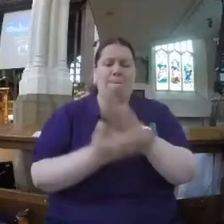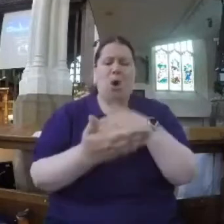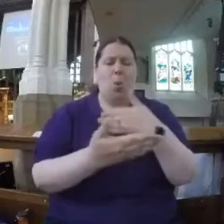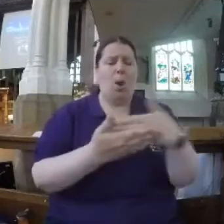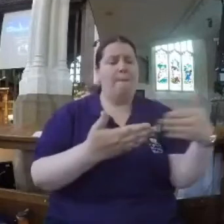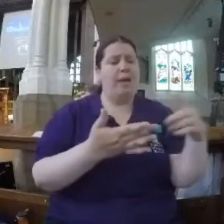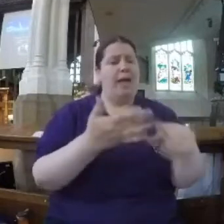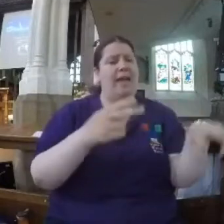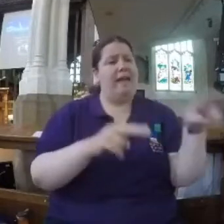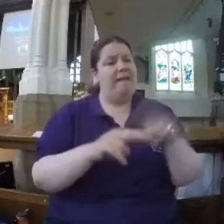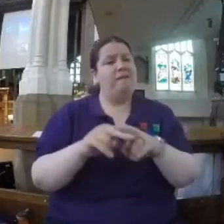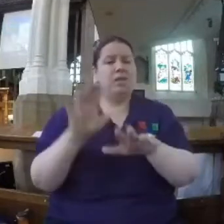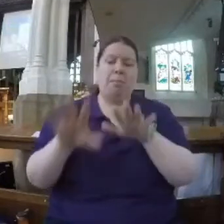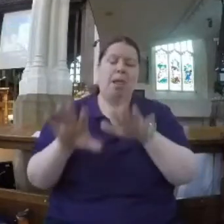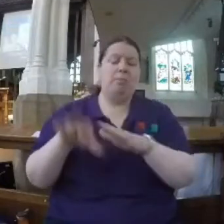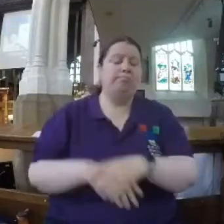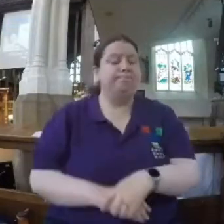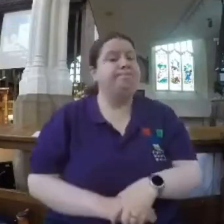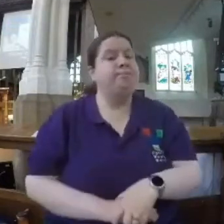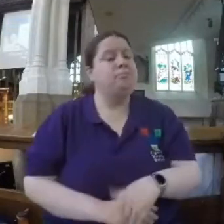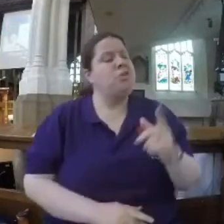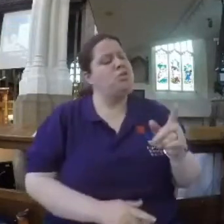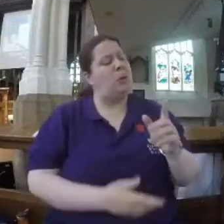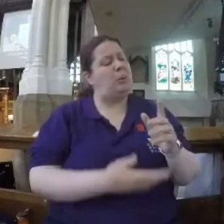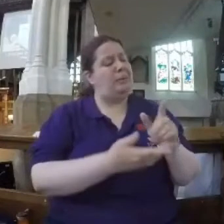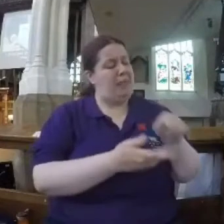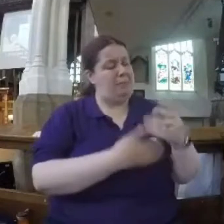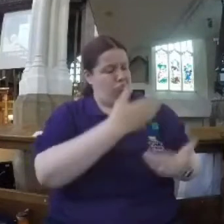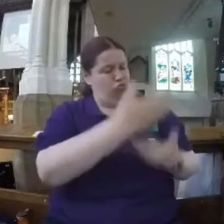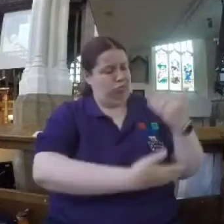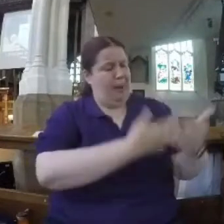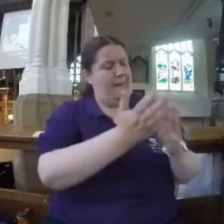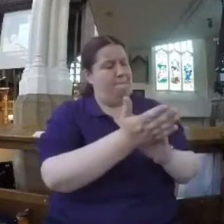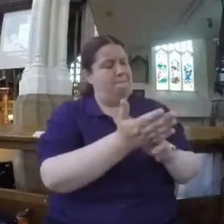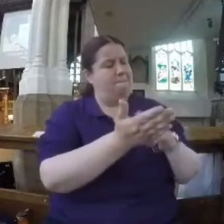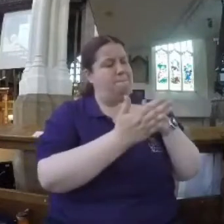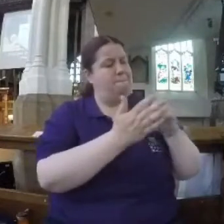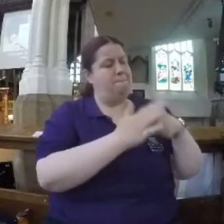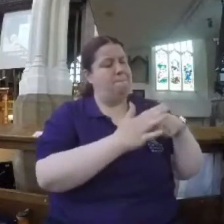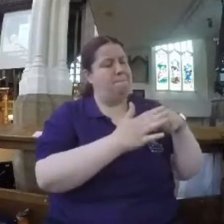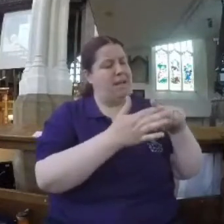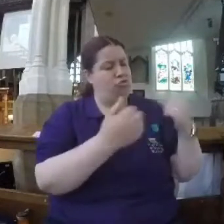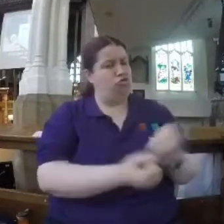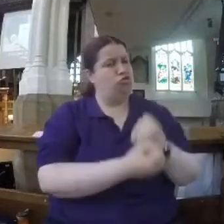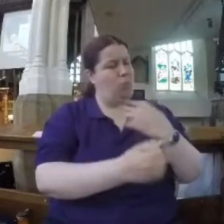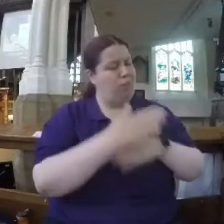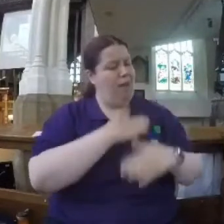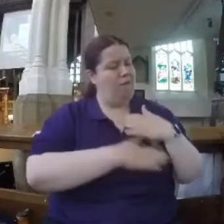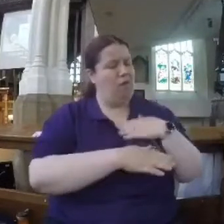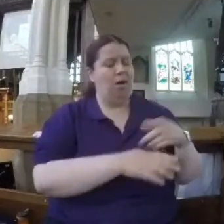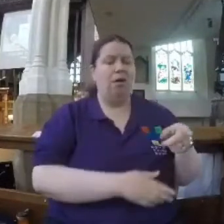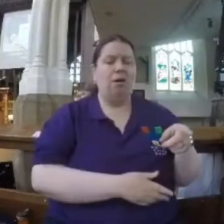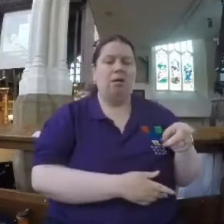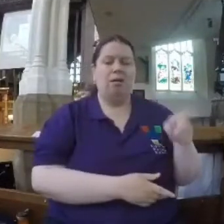So if that's meek, what does it mean to inherit the earth? This is again all about that upside down, topsy-turvy kingdom